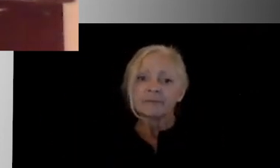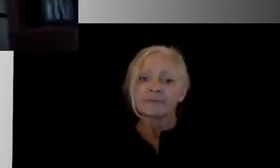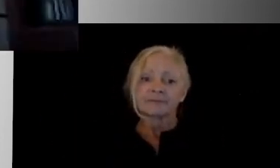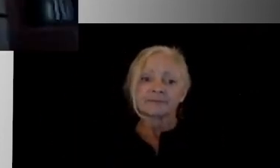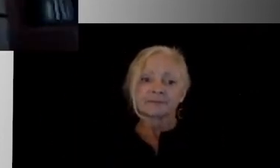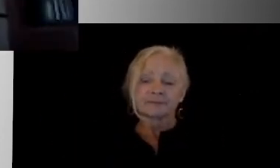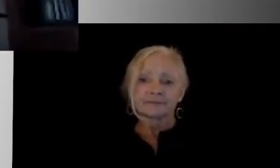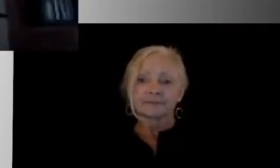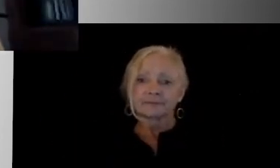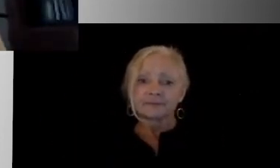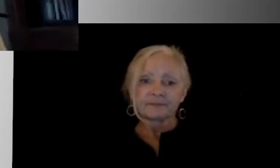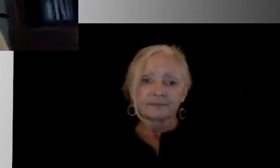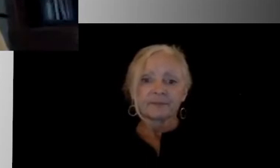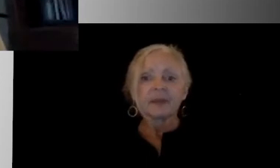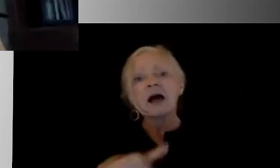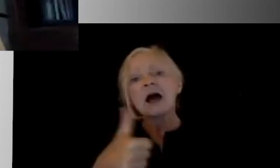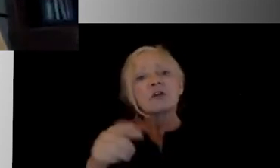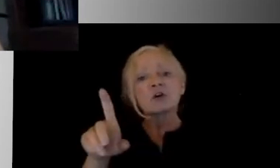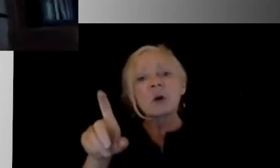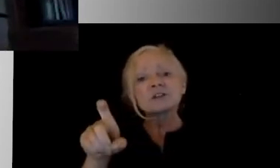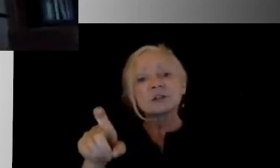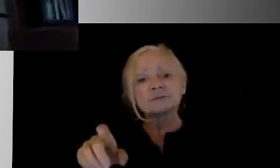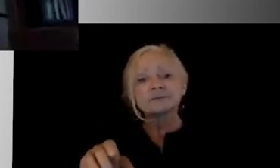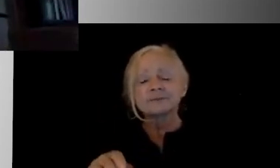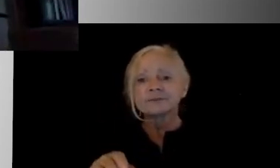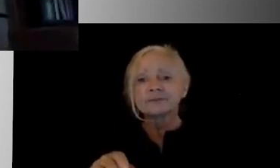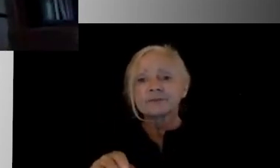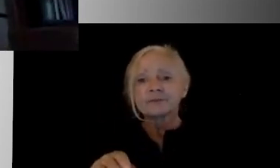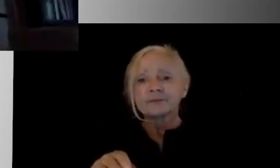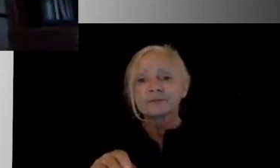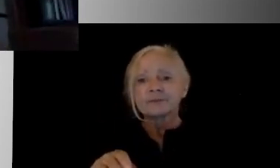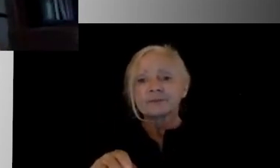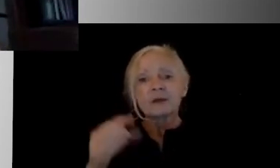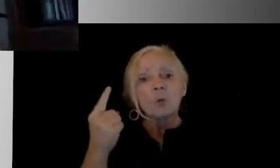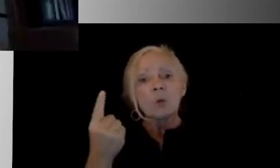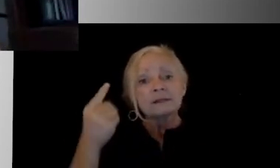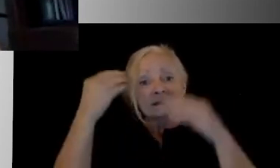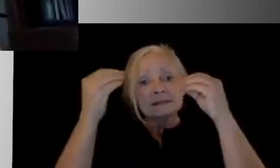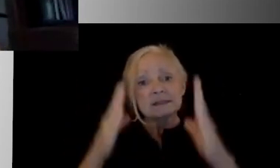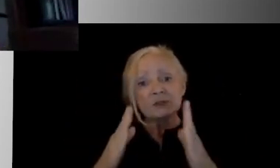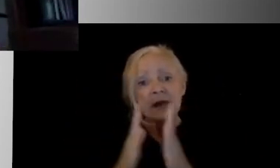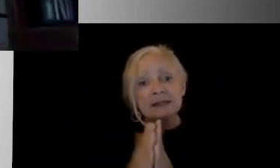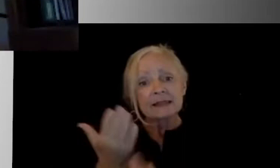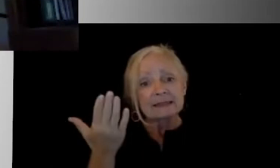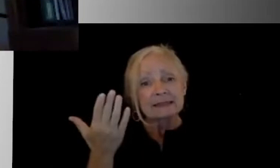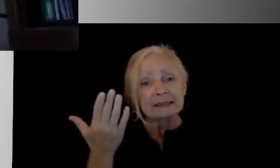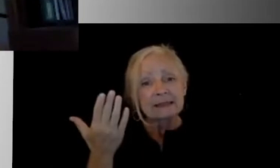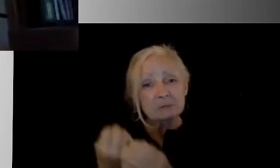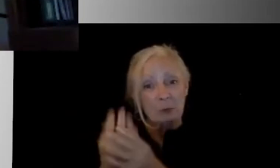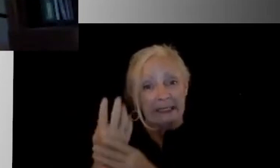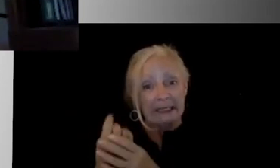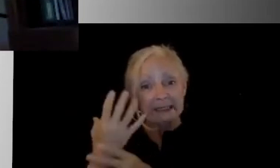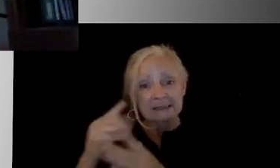We received a question from an educator, a teacher, who said last, earlier this year, when COVID, the pandemic started,